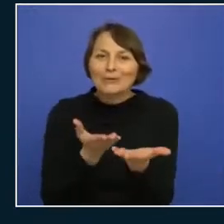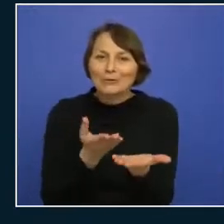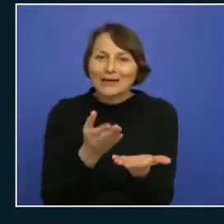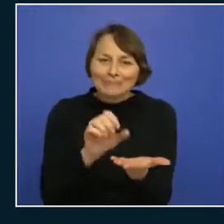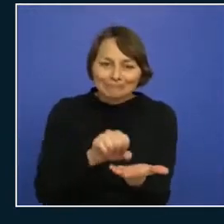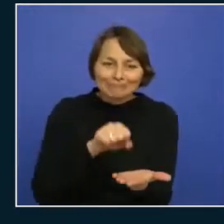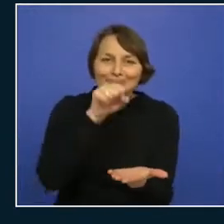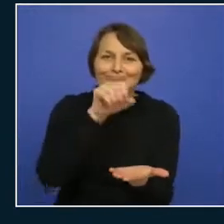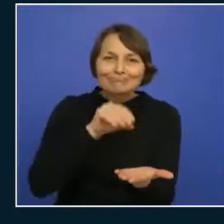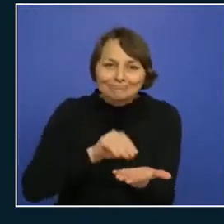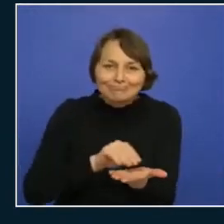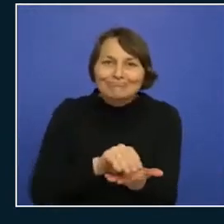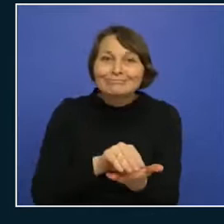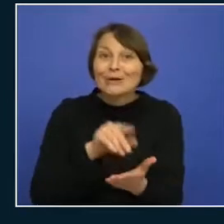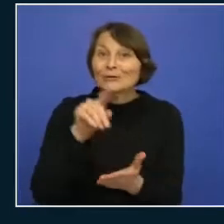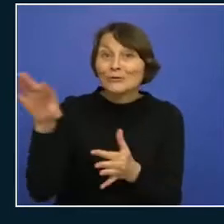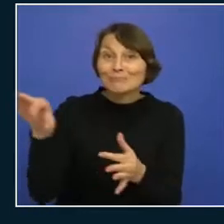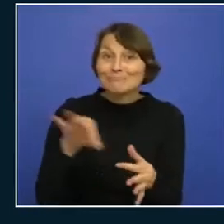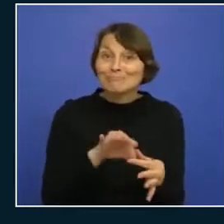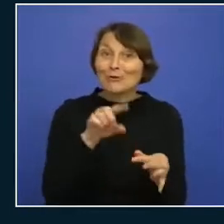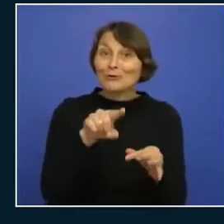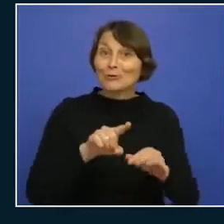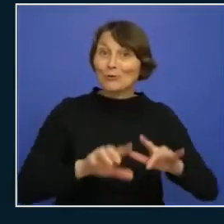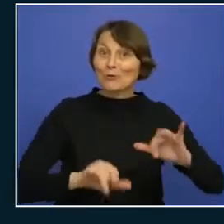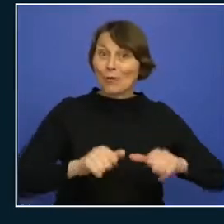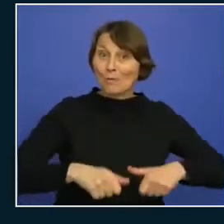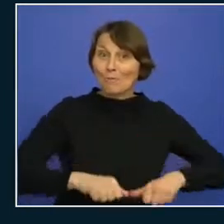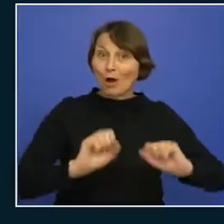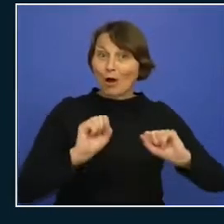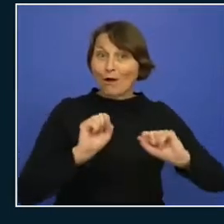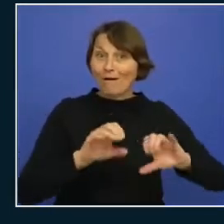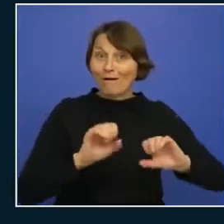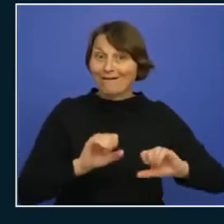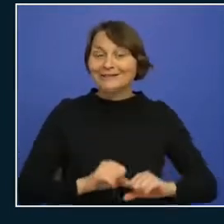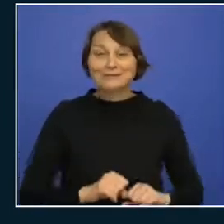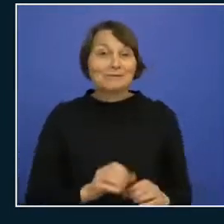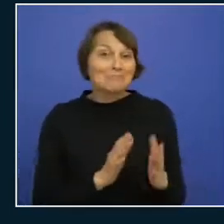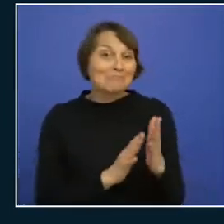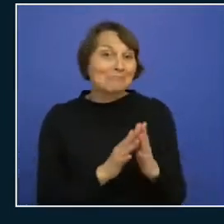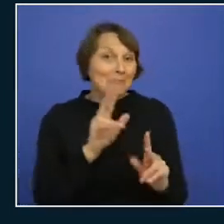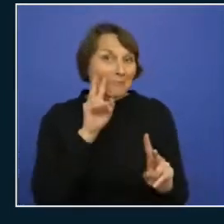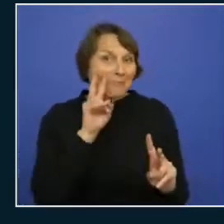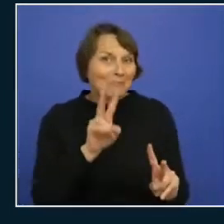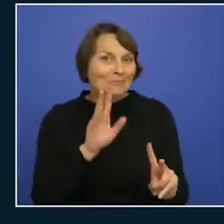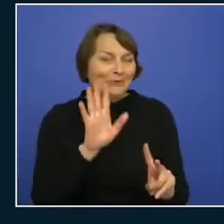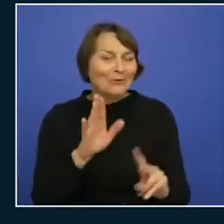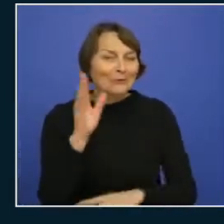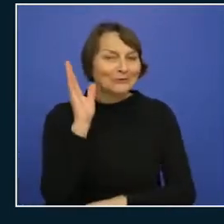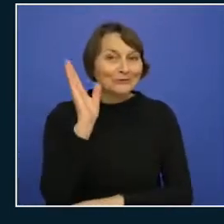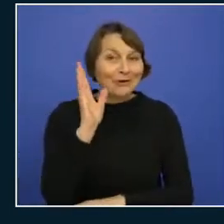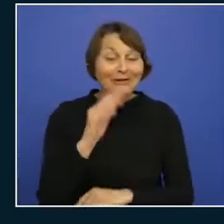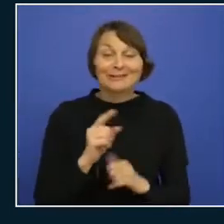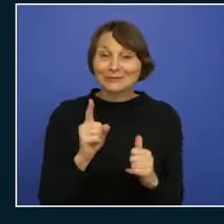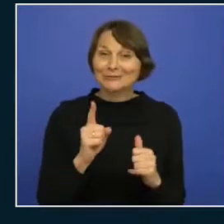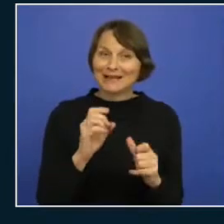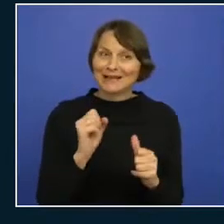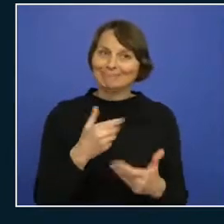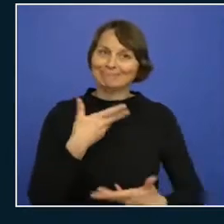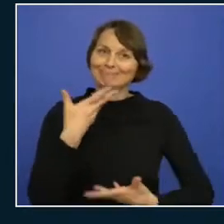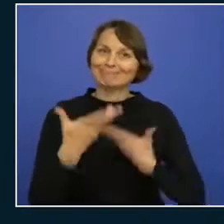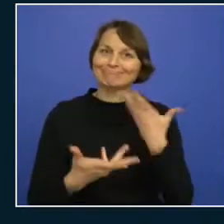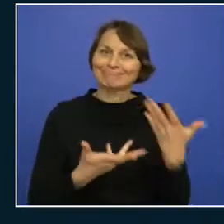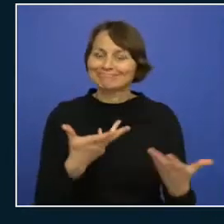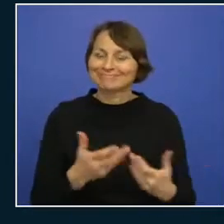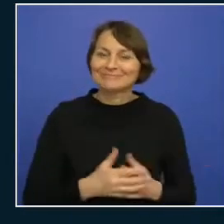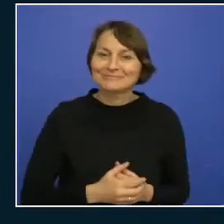um well we are looking forward to your talk uh where you can explain it in in real life um will you also